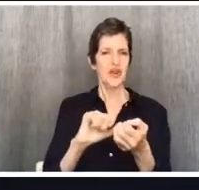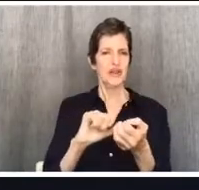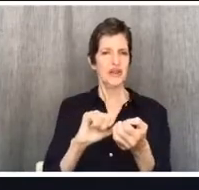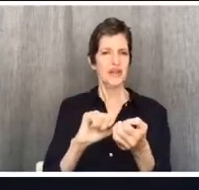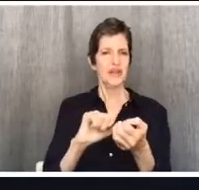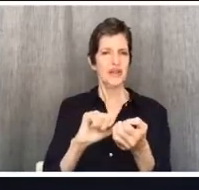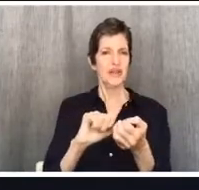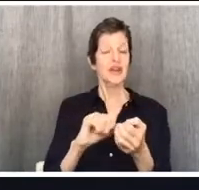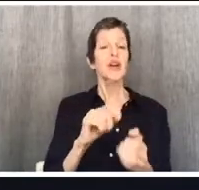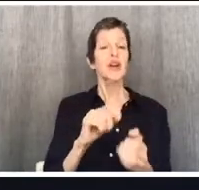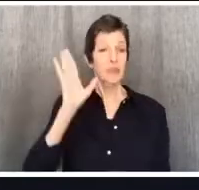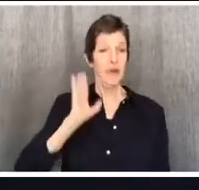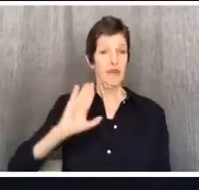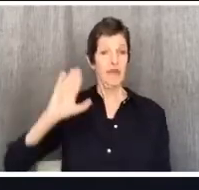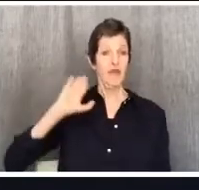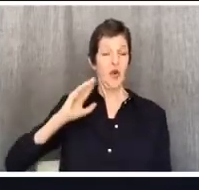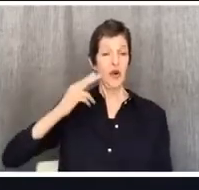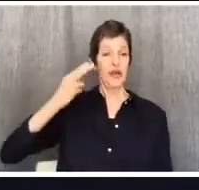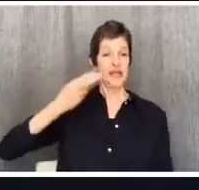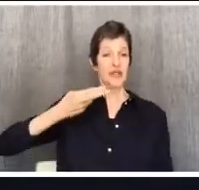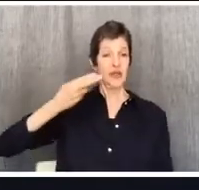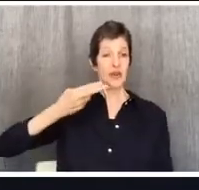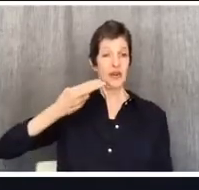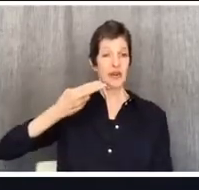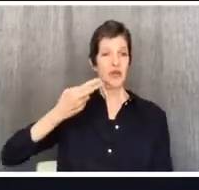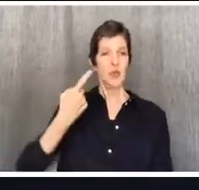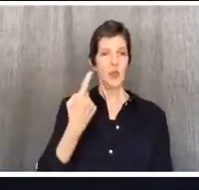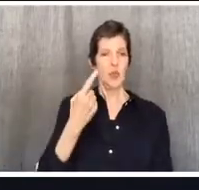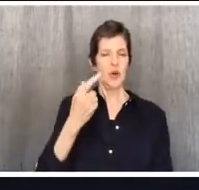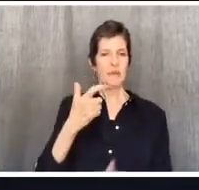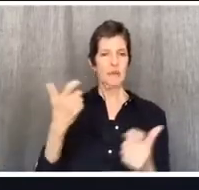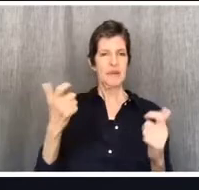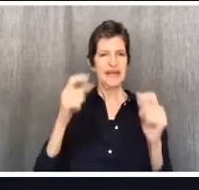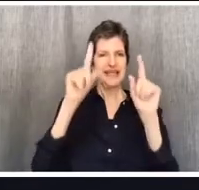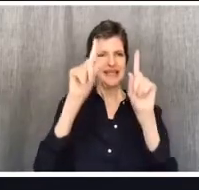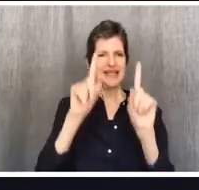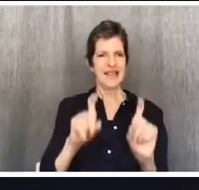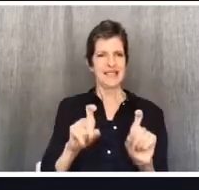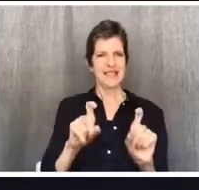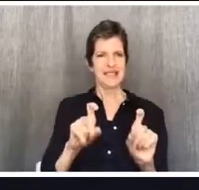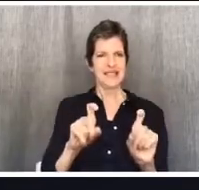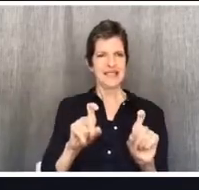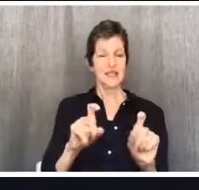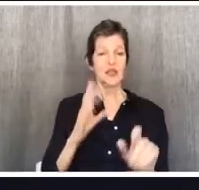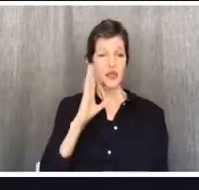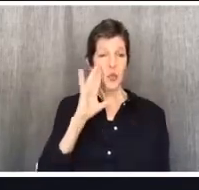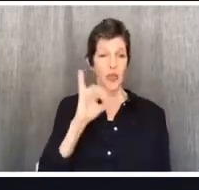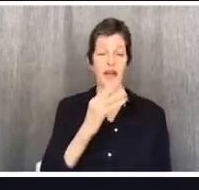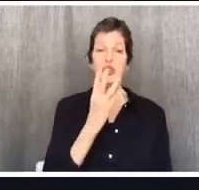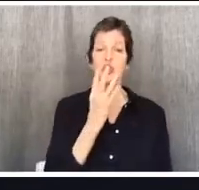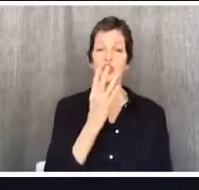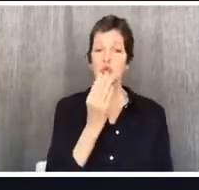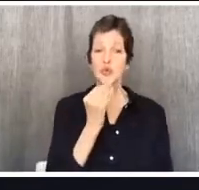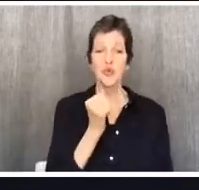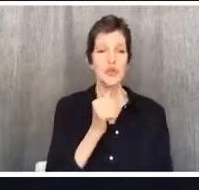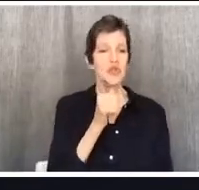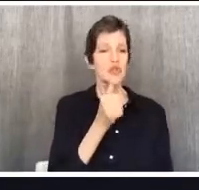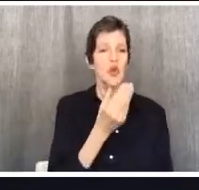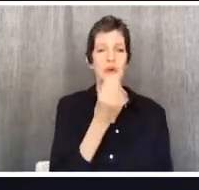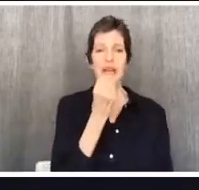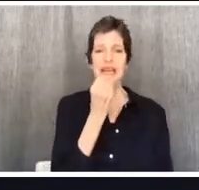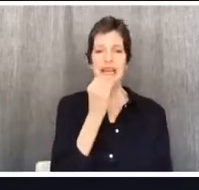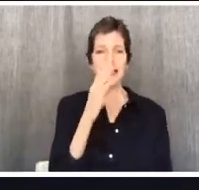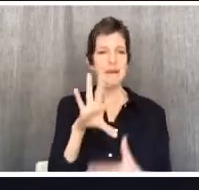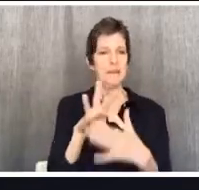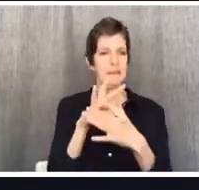of Jews being devoted to Yahweh was that they would not eat meat sacrificed to idols. It was a way of expressing their